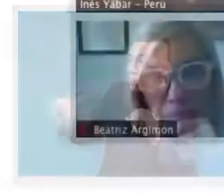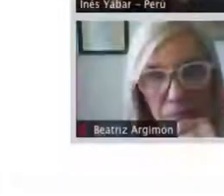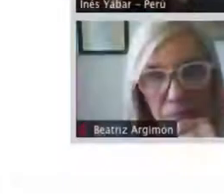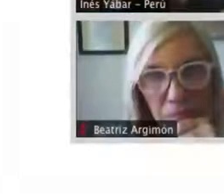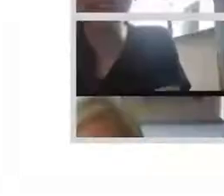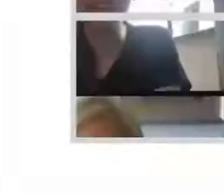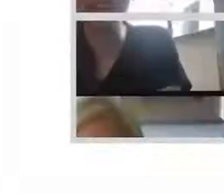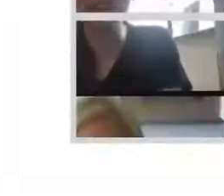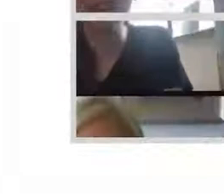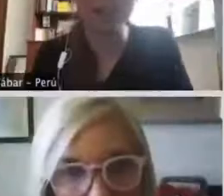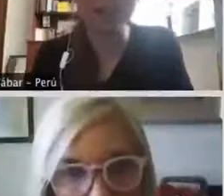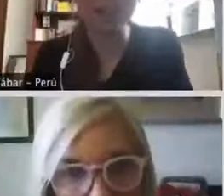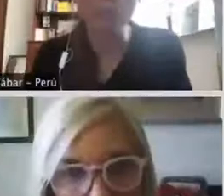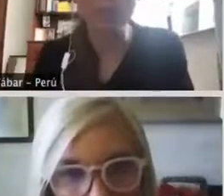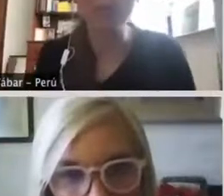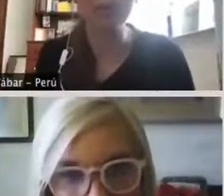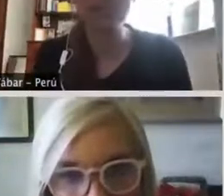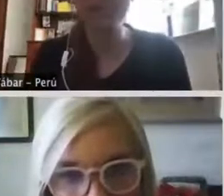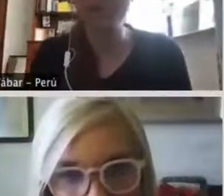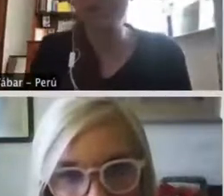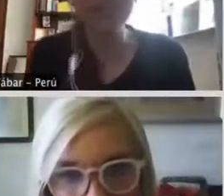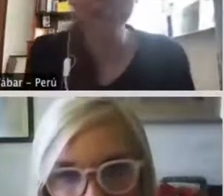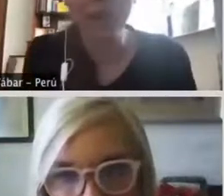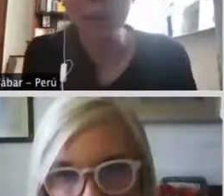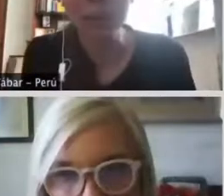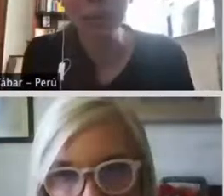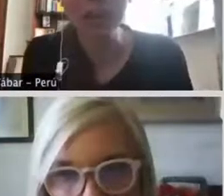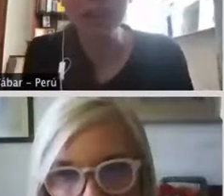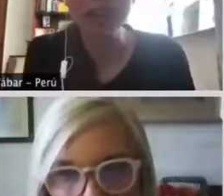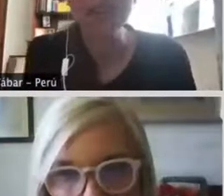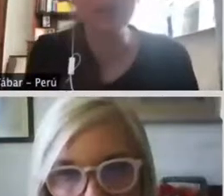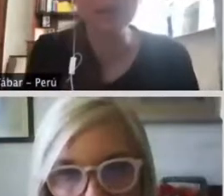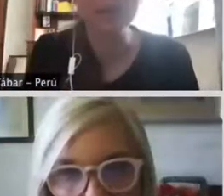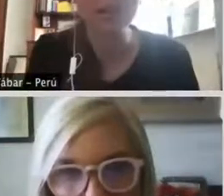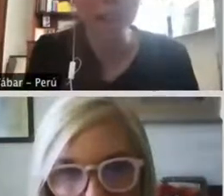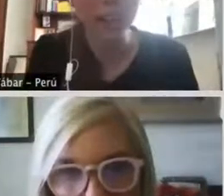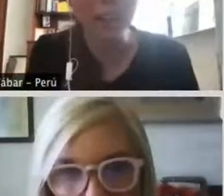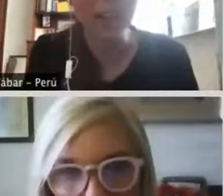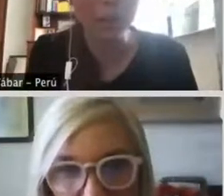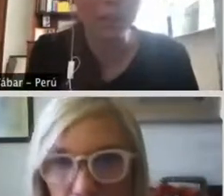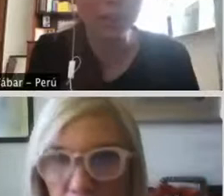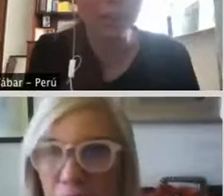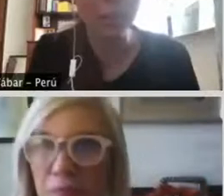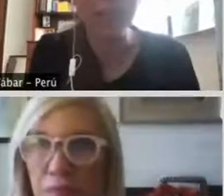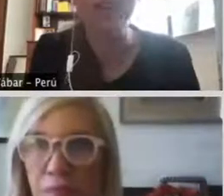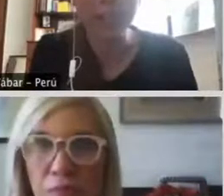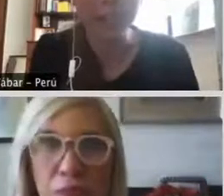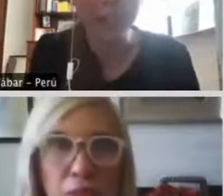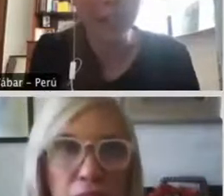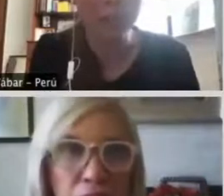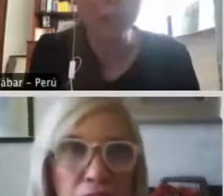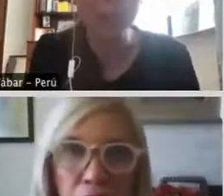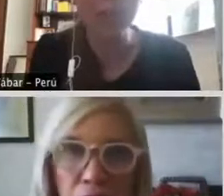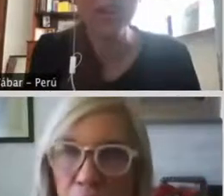Mine is an encouragement to all the women listening to us. People are in leadership because they are technically able and women are technically